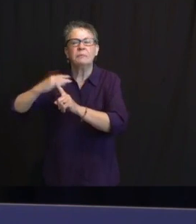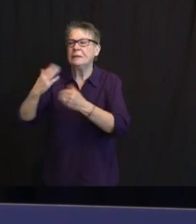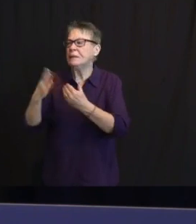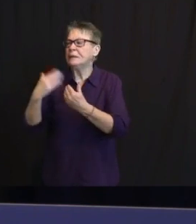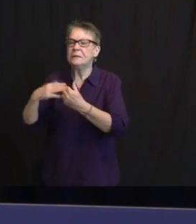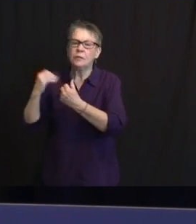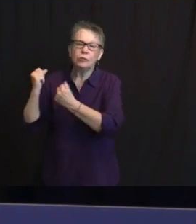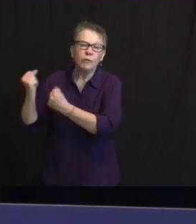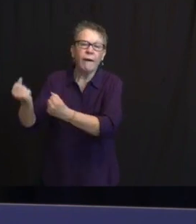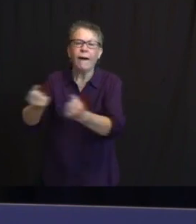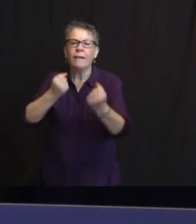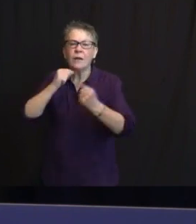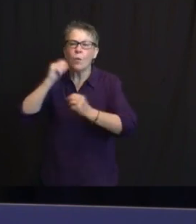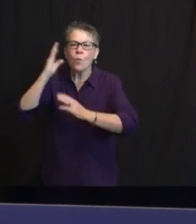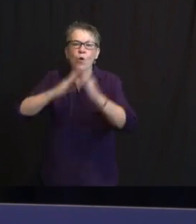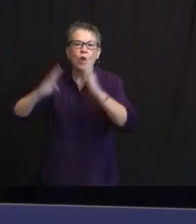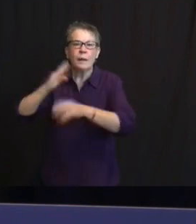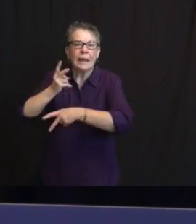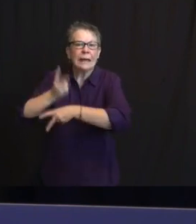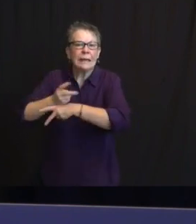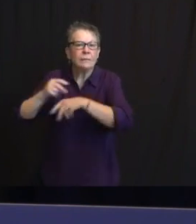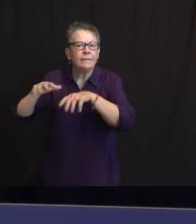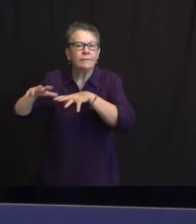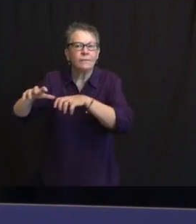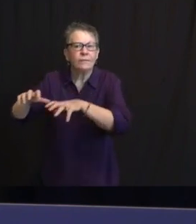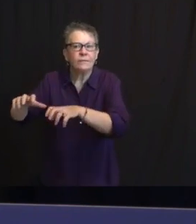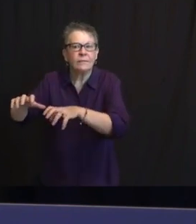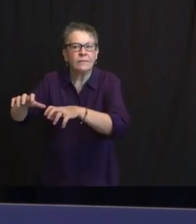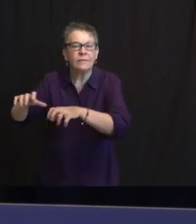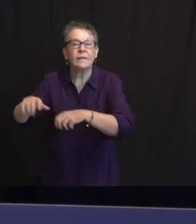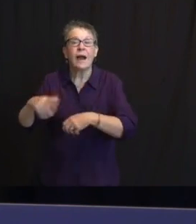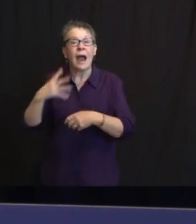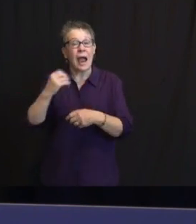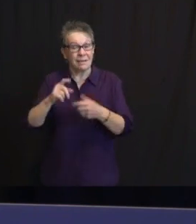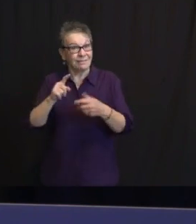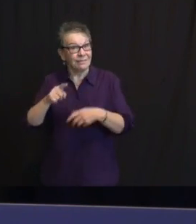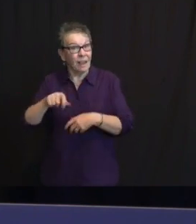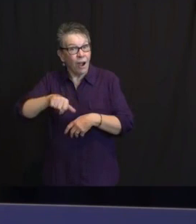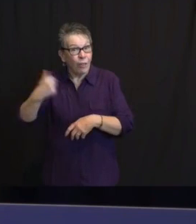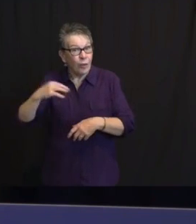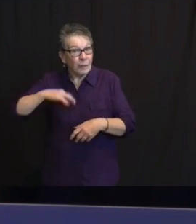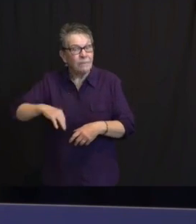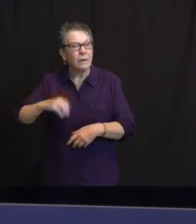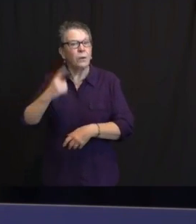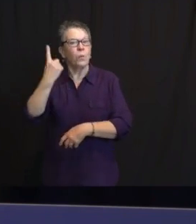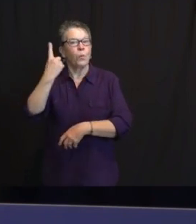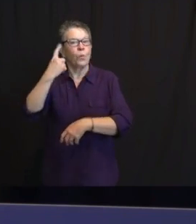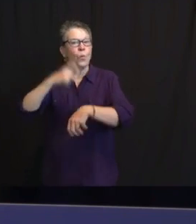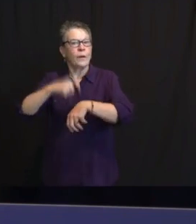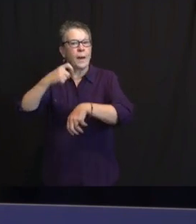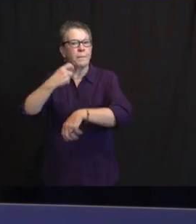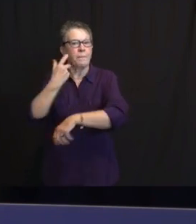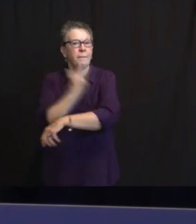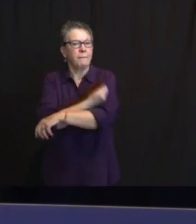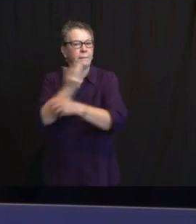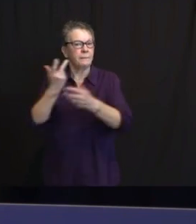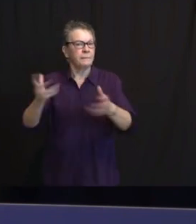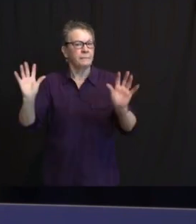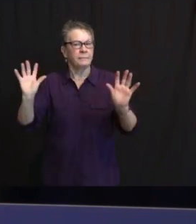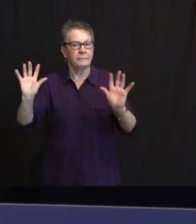IT IS ALSO A SINGLE DOSE, WHICH CAN REDUCE THE NEED FOR ANY TIME OFF OR TRAVEL FOR INDIVIDUALS,